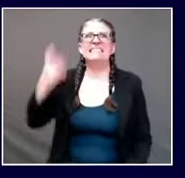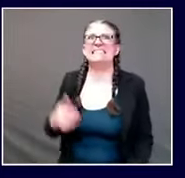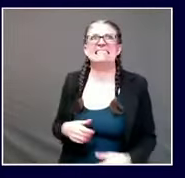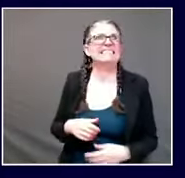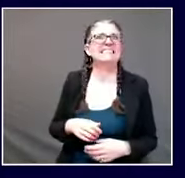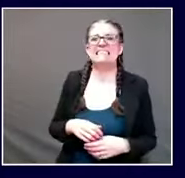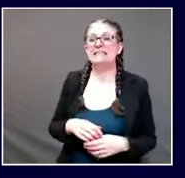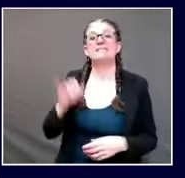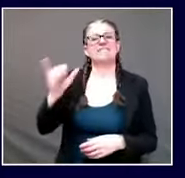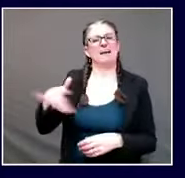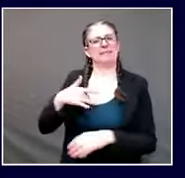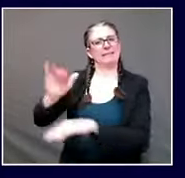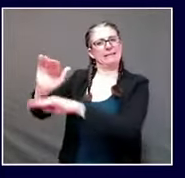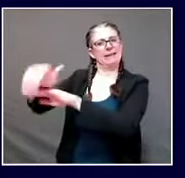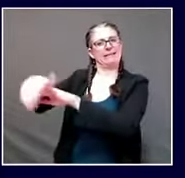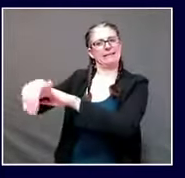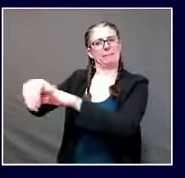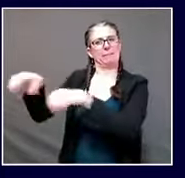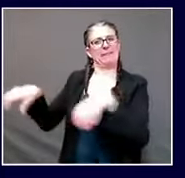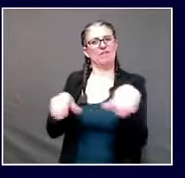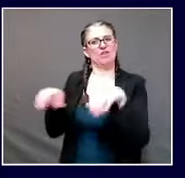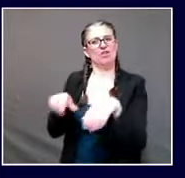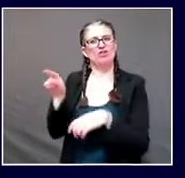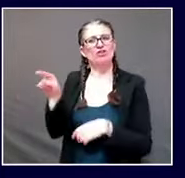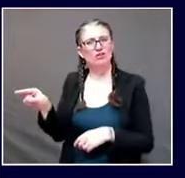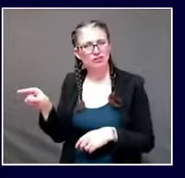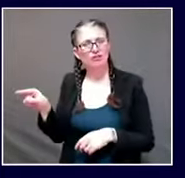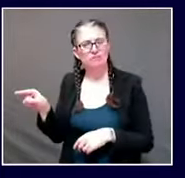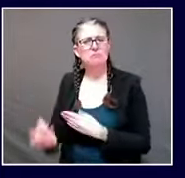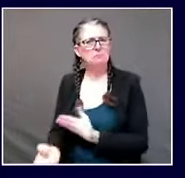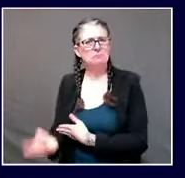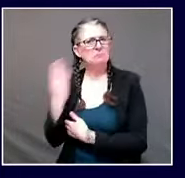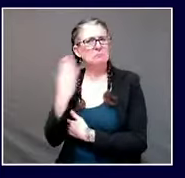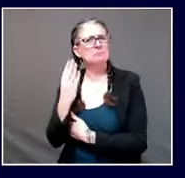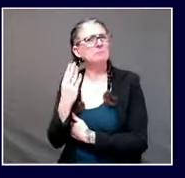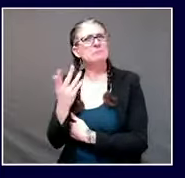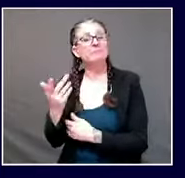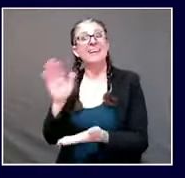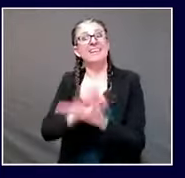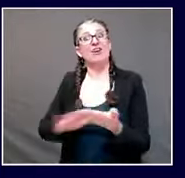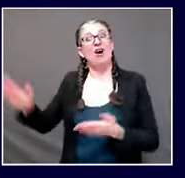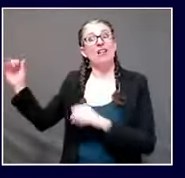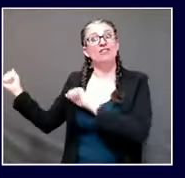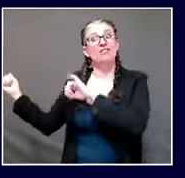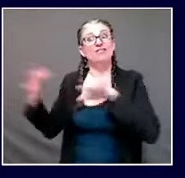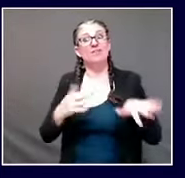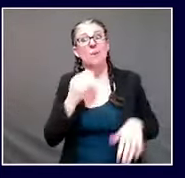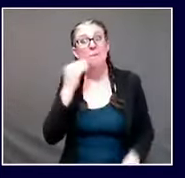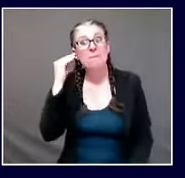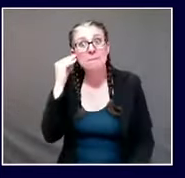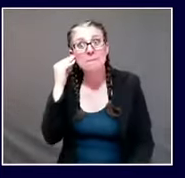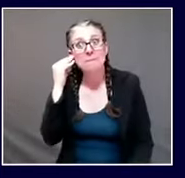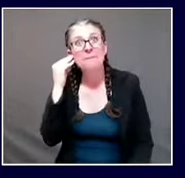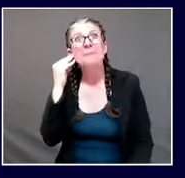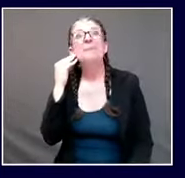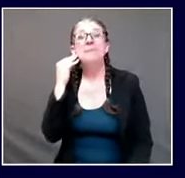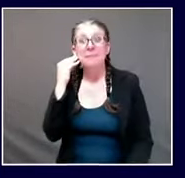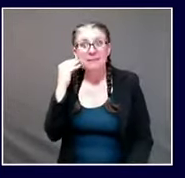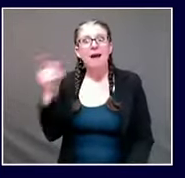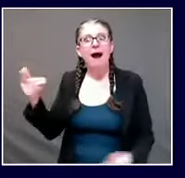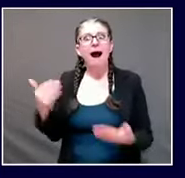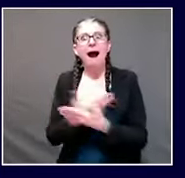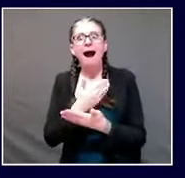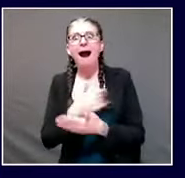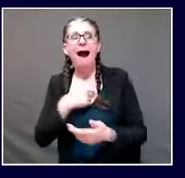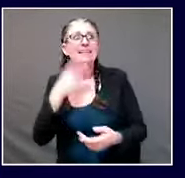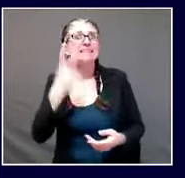comprise college students who are coming back into town and reconnecting with their friends that risk is magnified depending on where they're coming